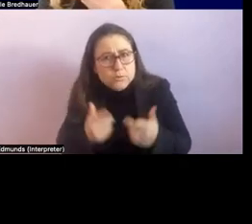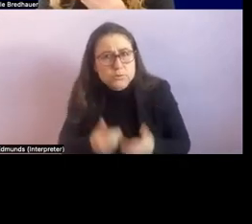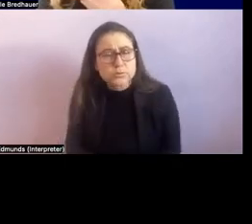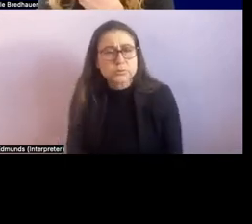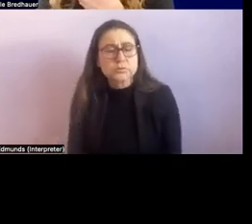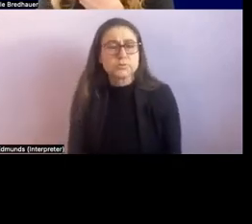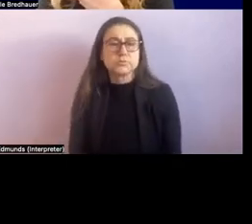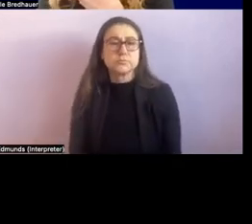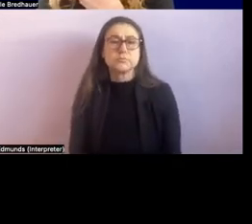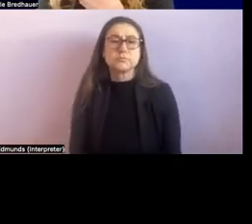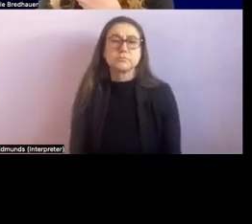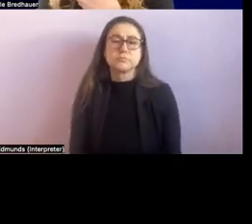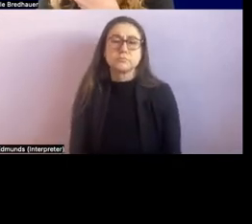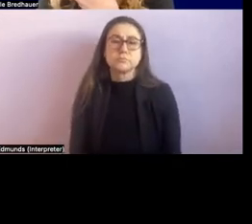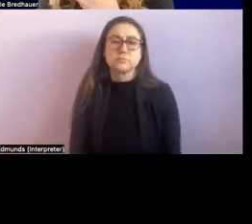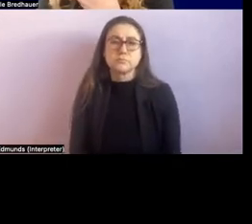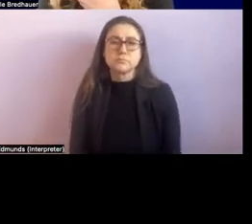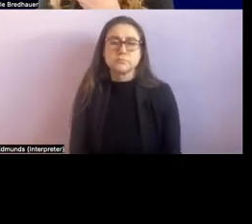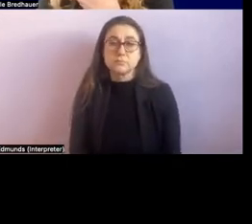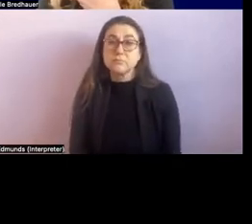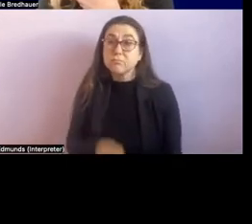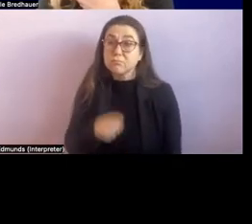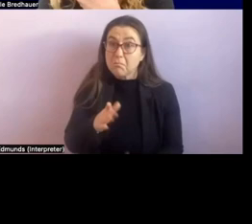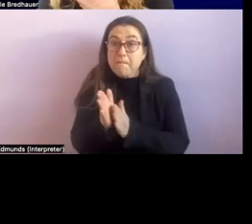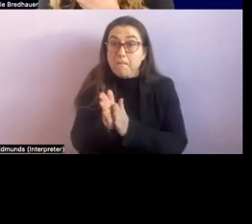She's really motivated.